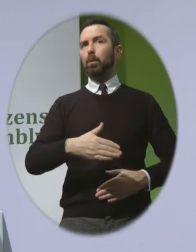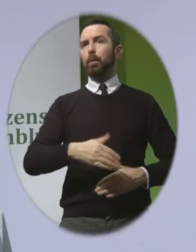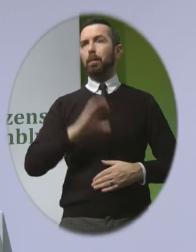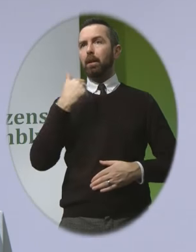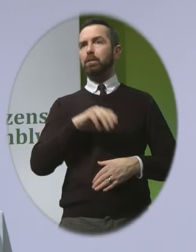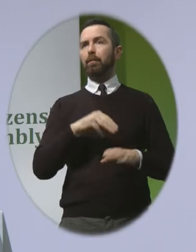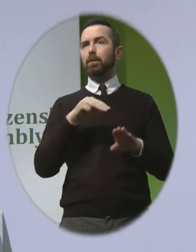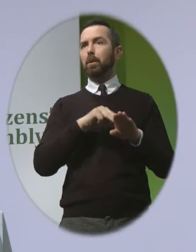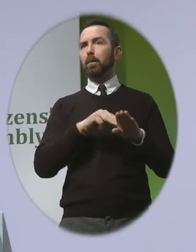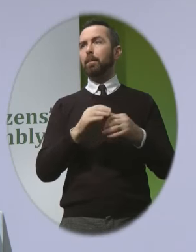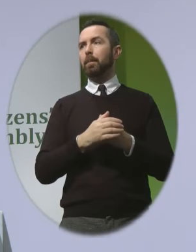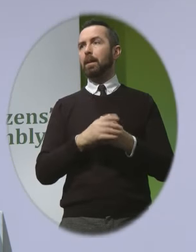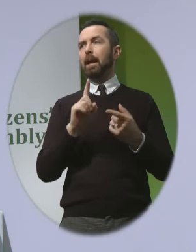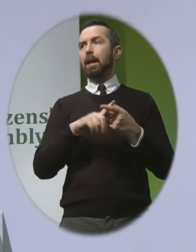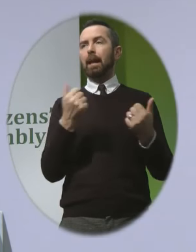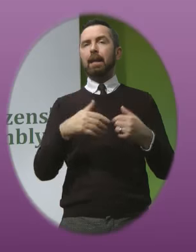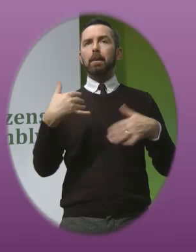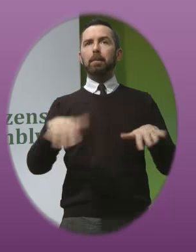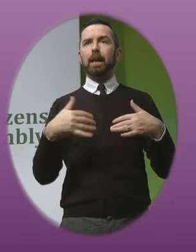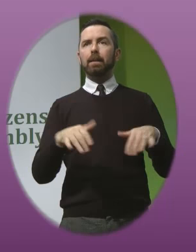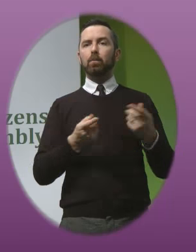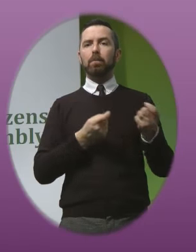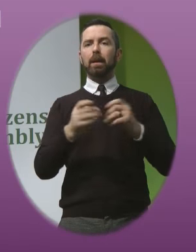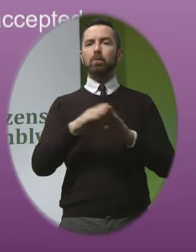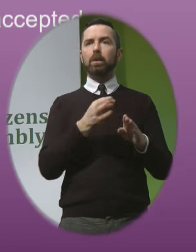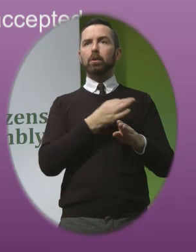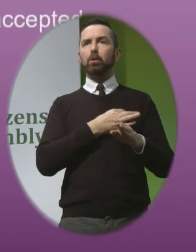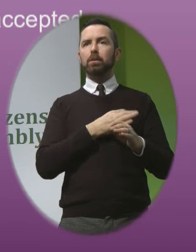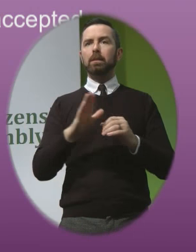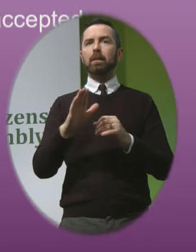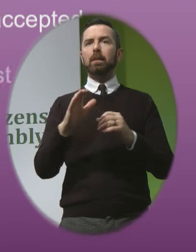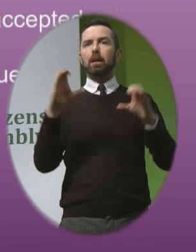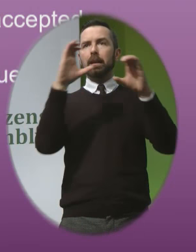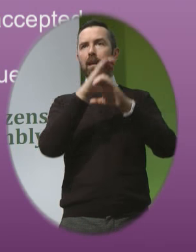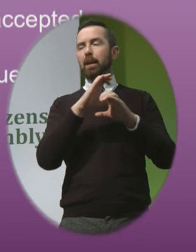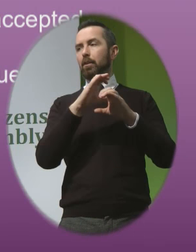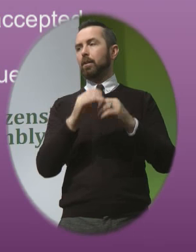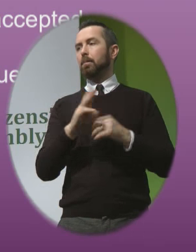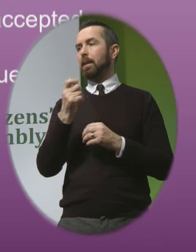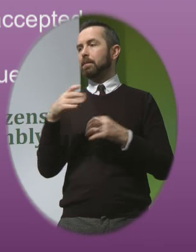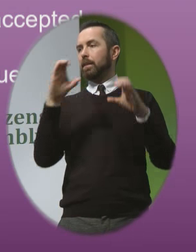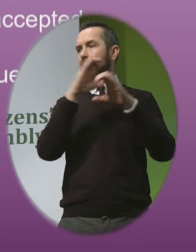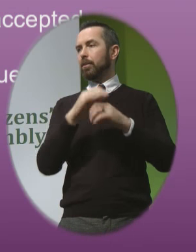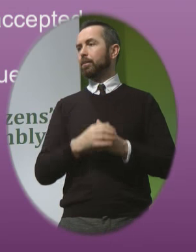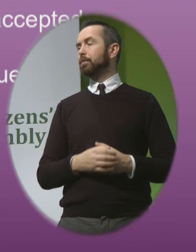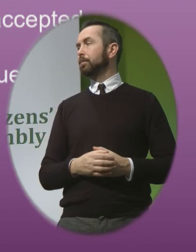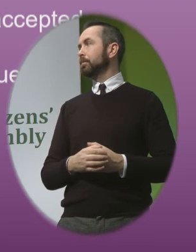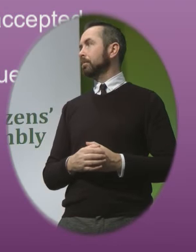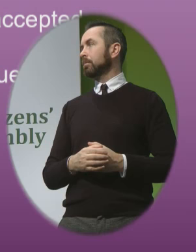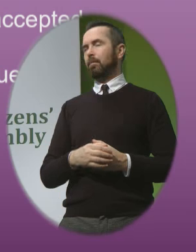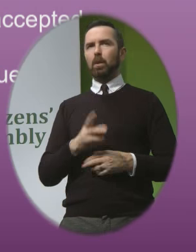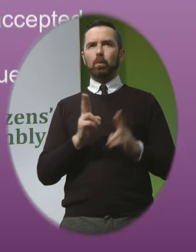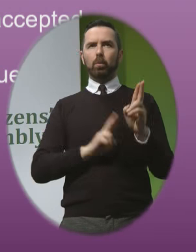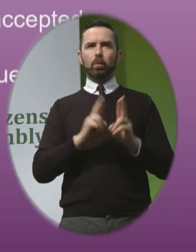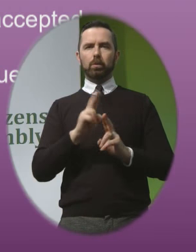pain after birth is managed with good palliative care it's simple dreadful we believe to single out these babies for abortion because